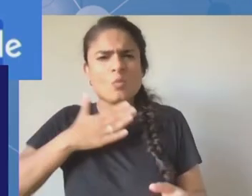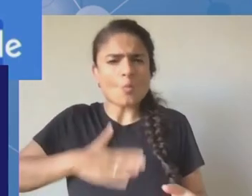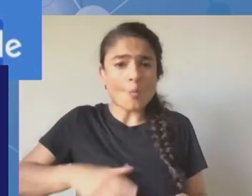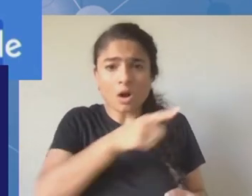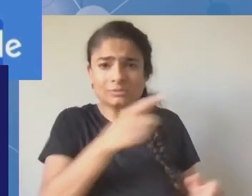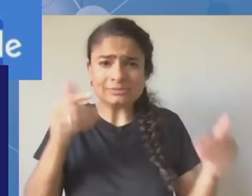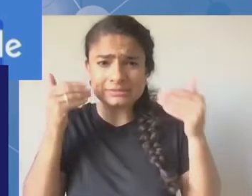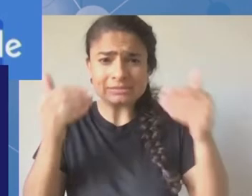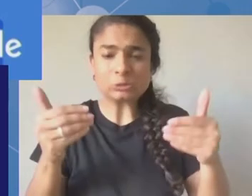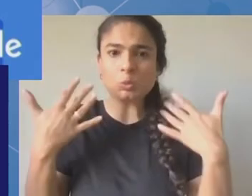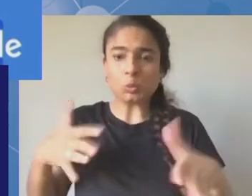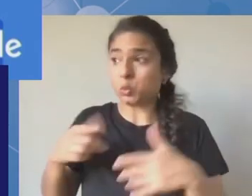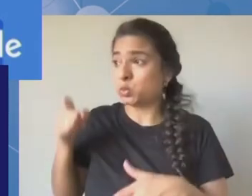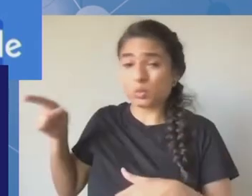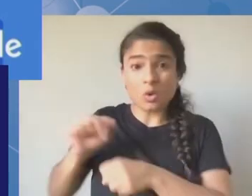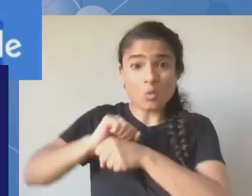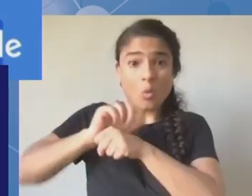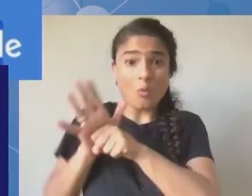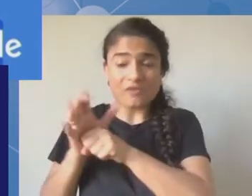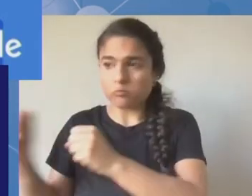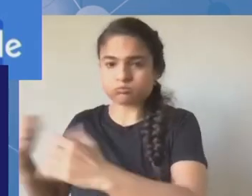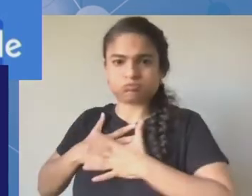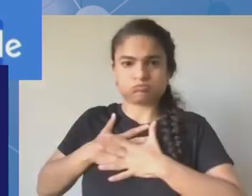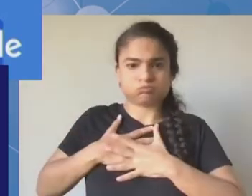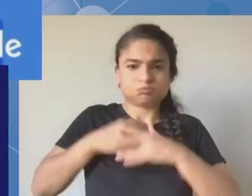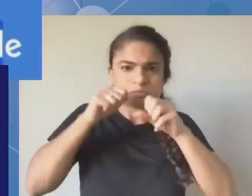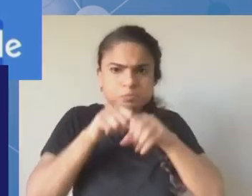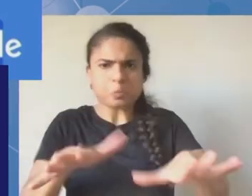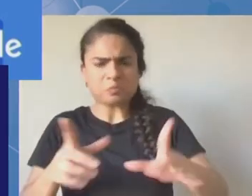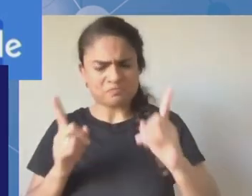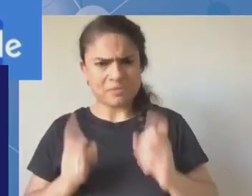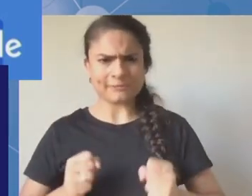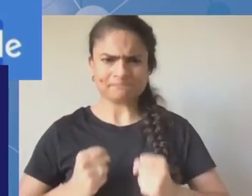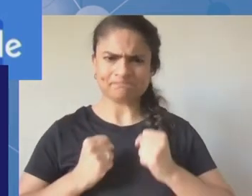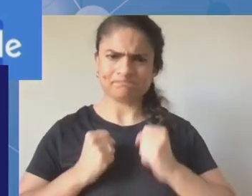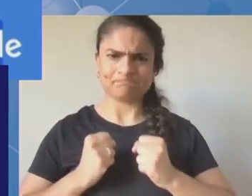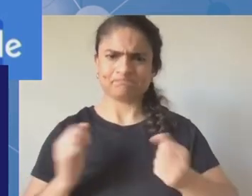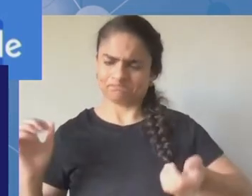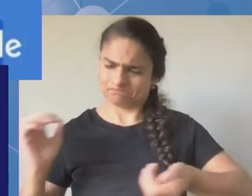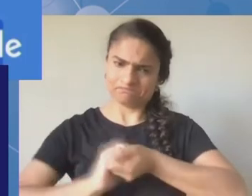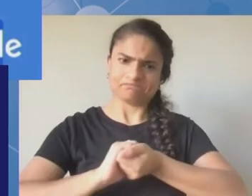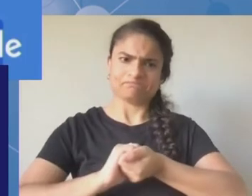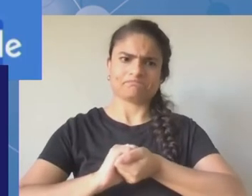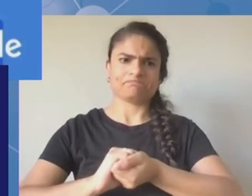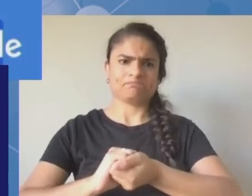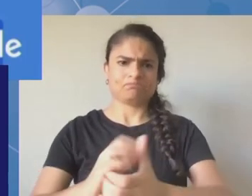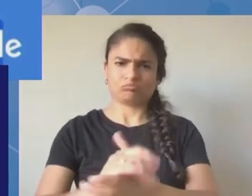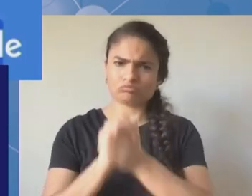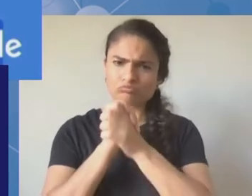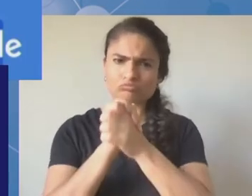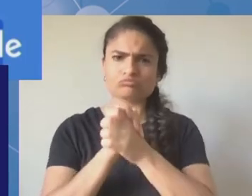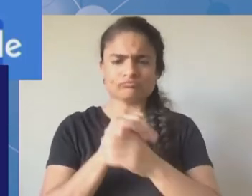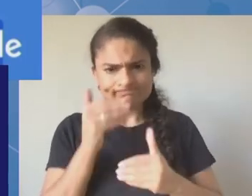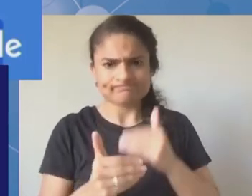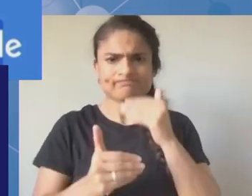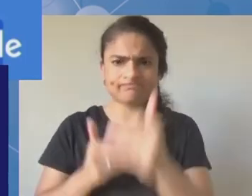forward we should not forget that tribal issues and indigenous issues uh especially related to internet governance and internet accessibility accessibility should not